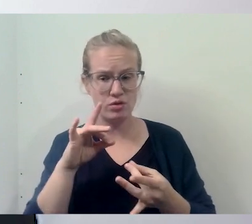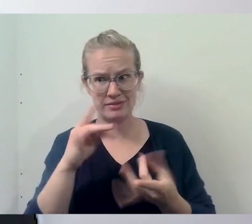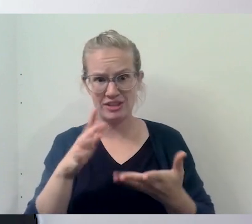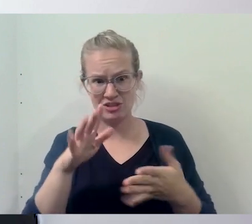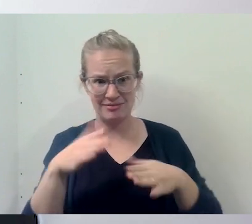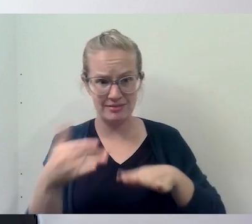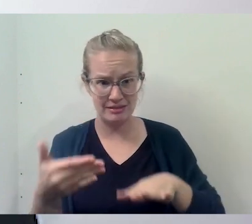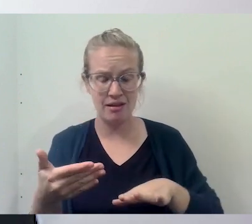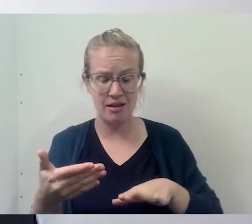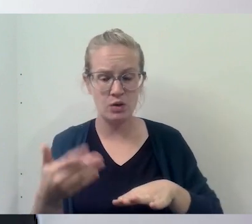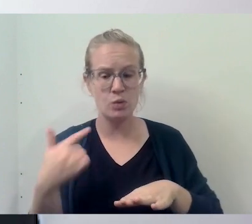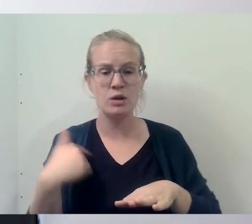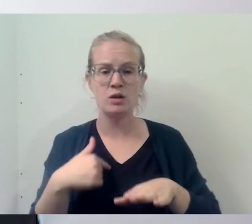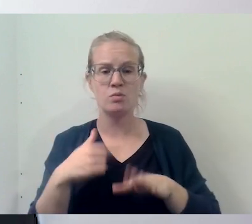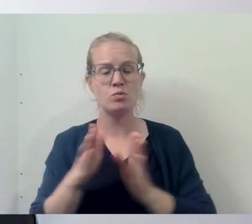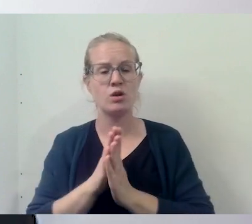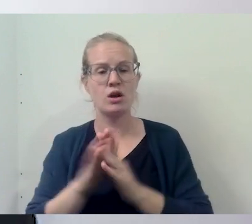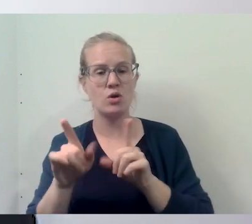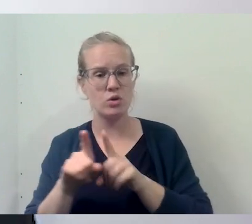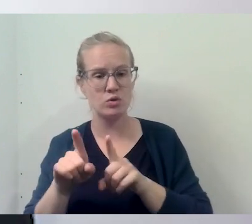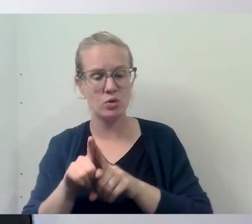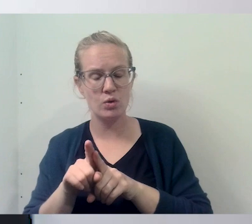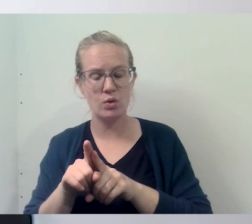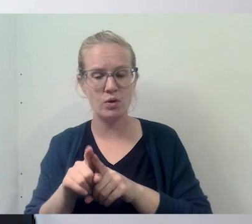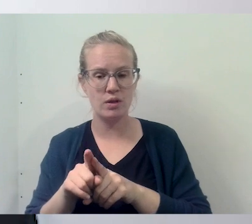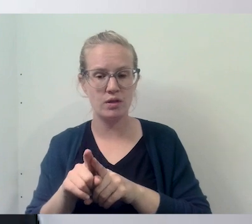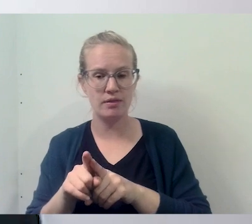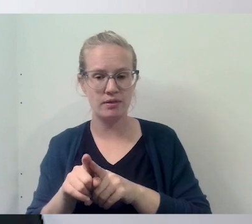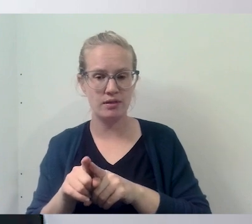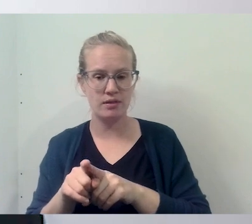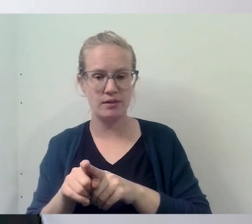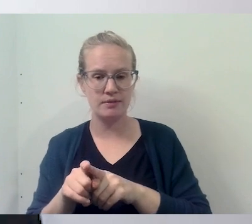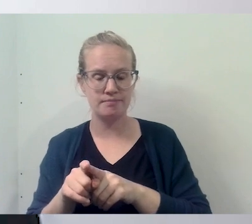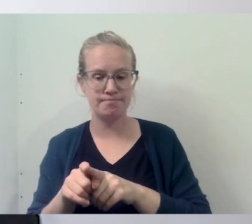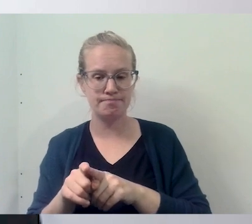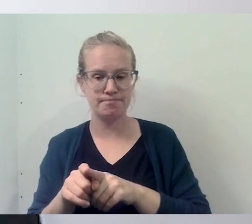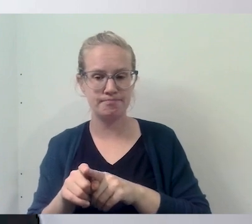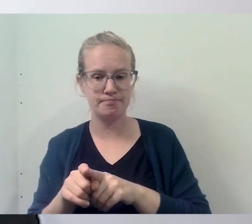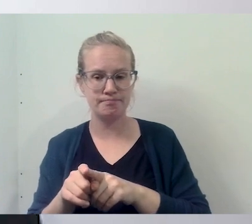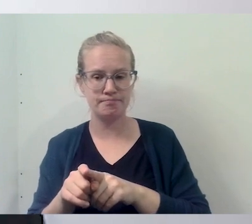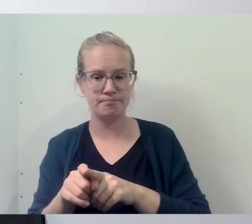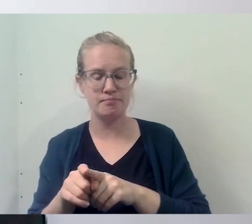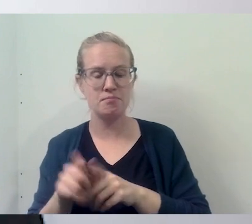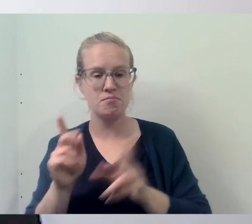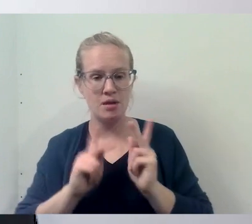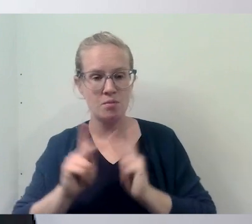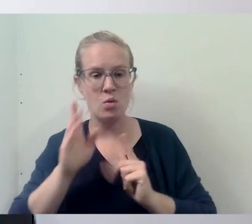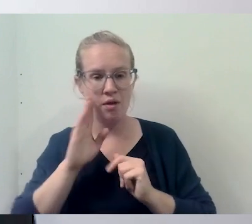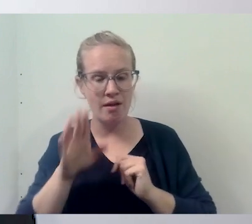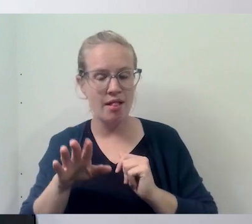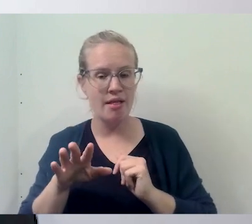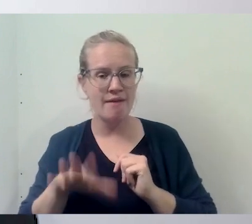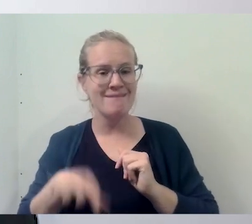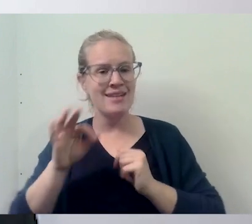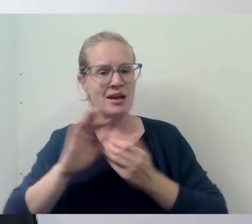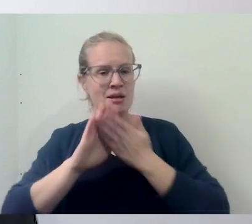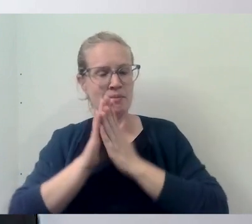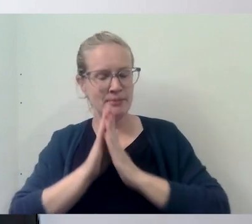the souls that have been lost. And we pray also that, um, that, uh, that, people, that people will find their